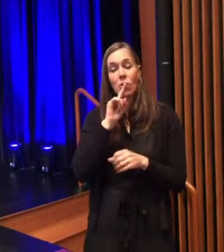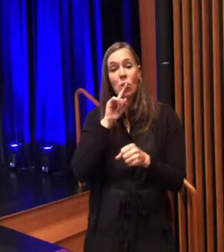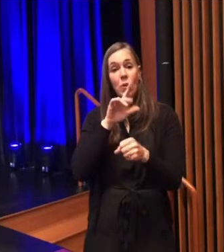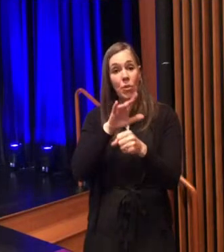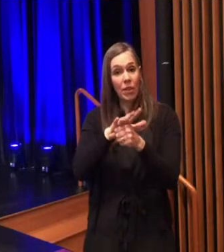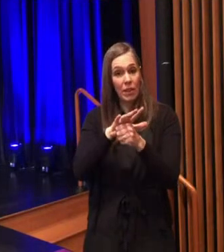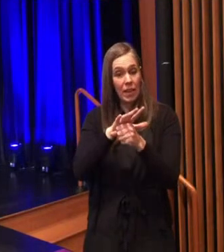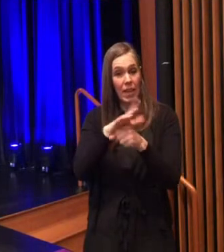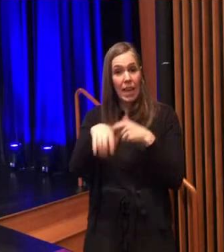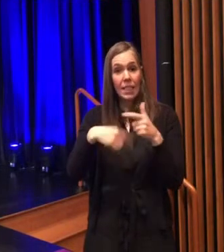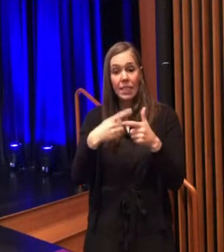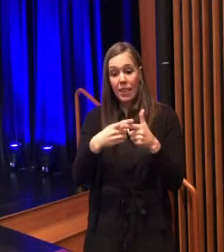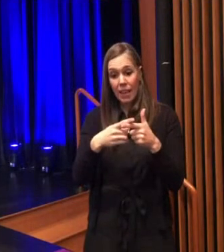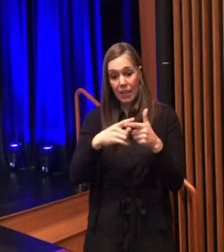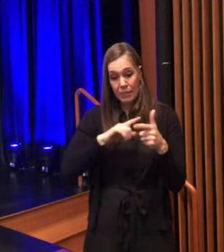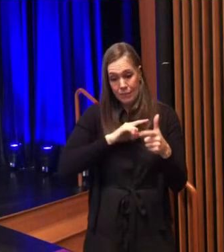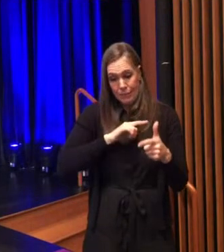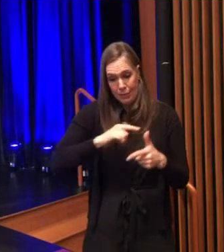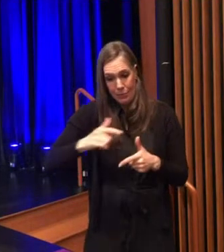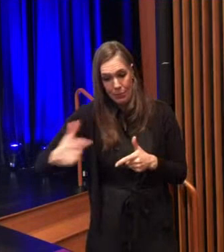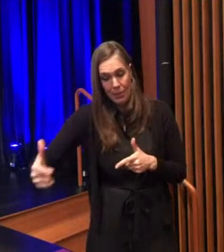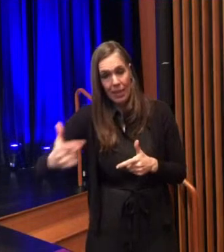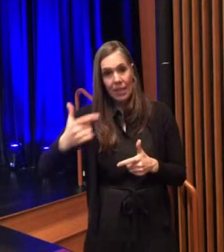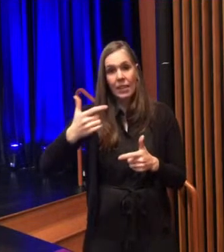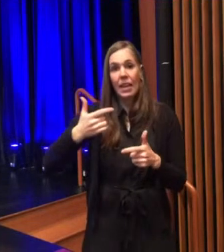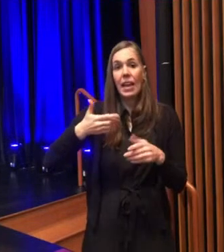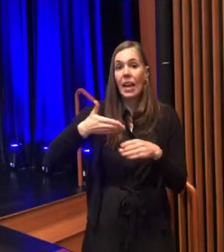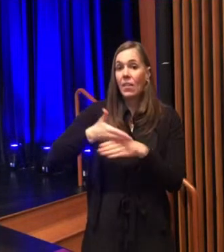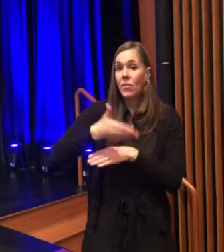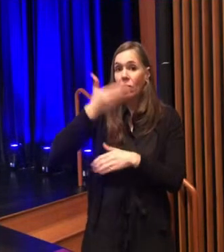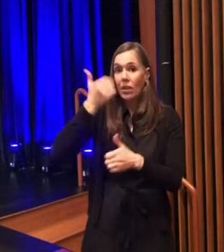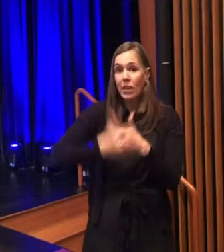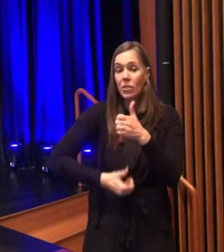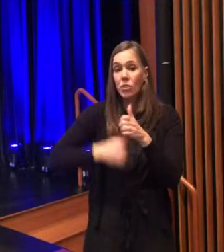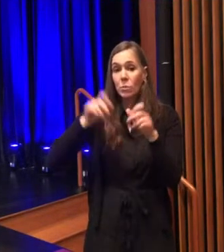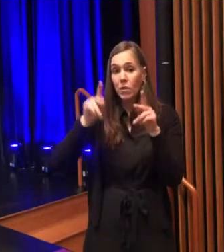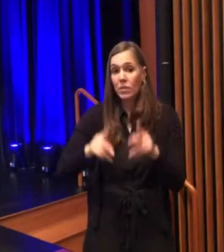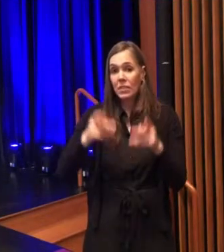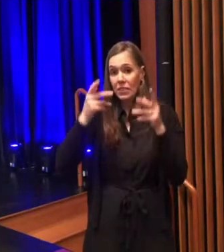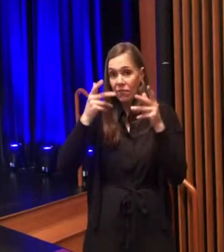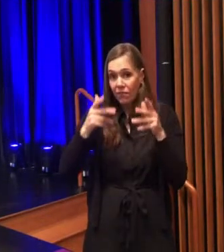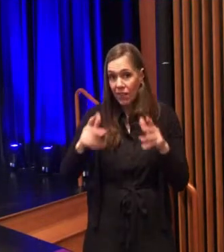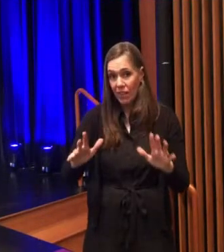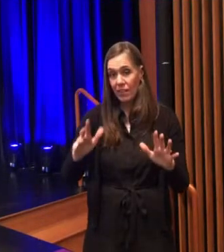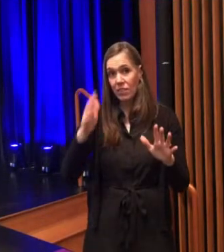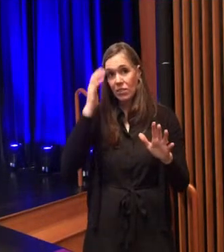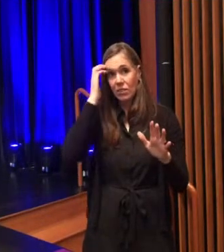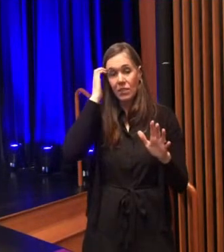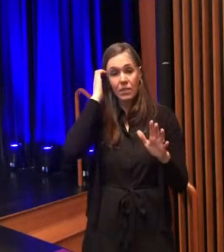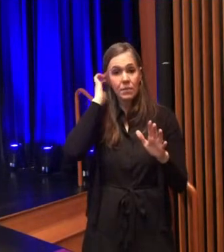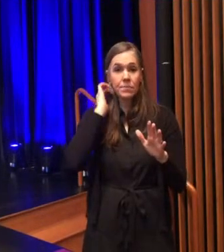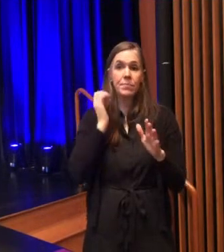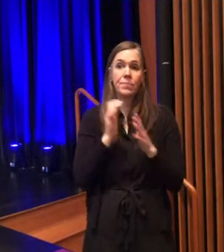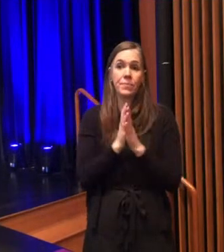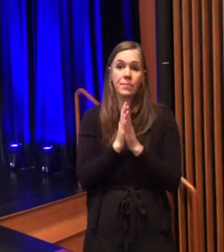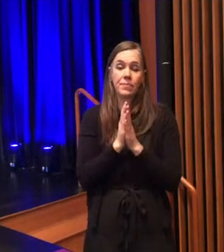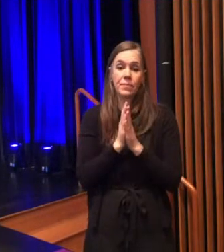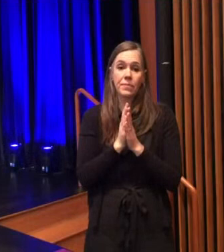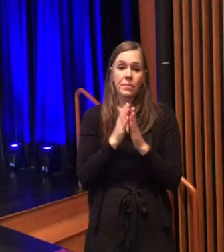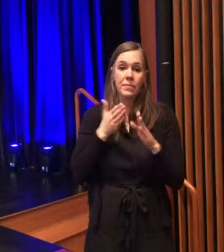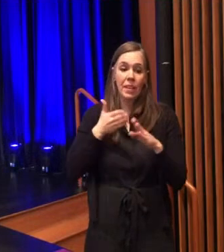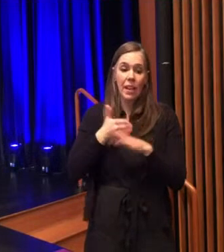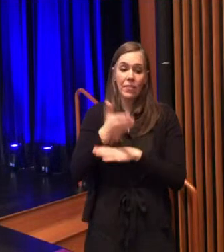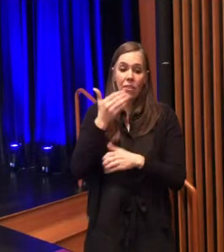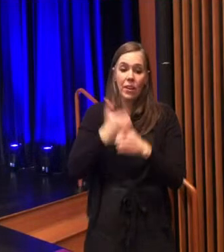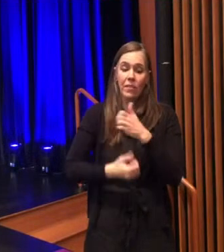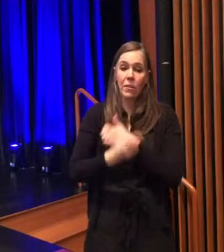individually uh at the conclusion of everybody's um opportunity to uh that after